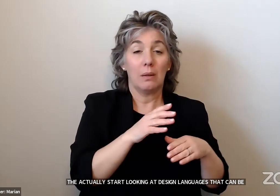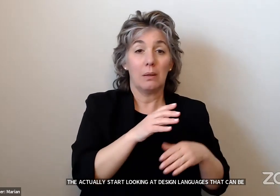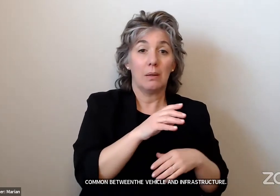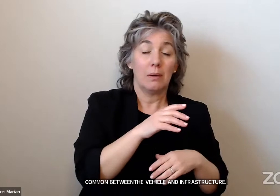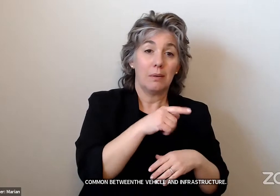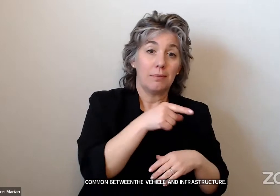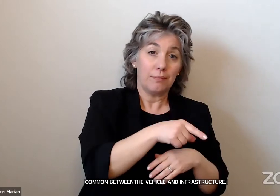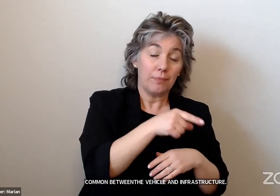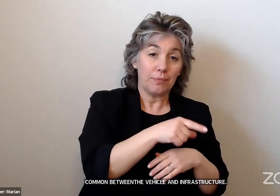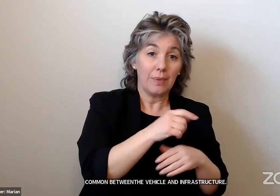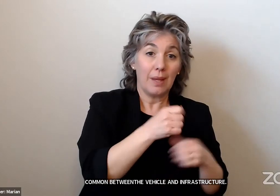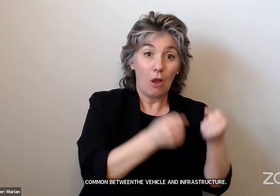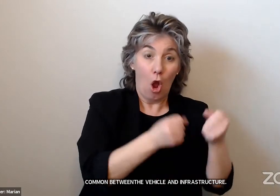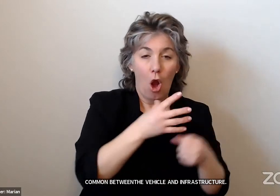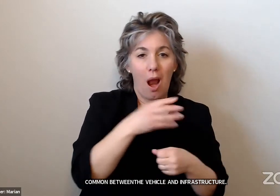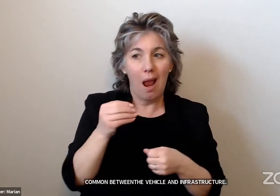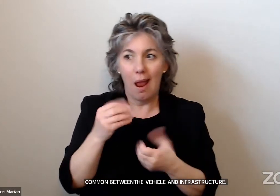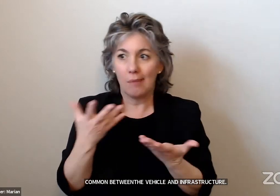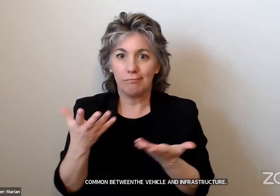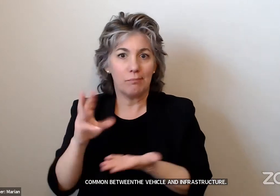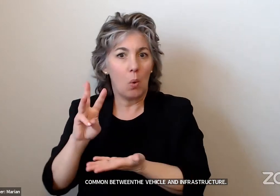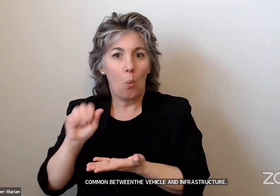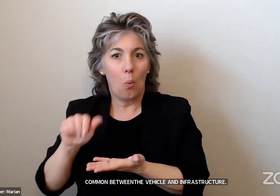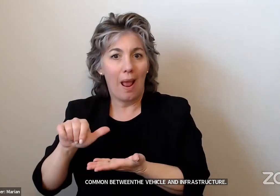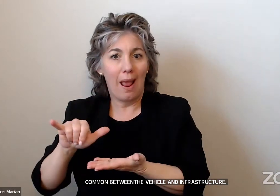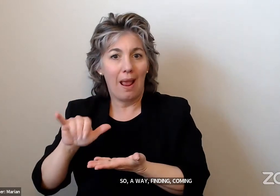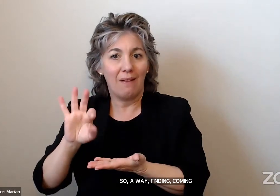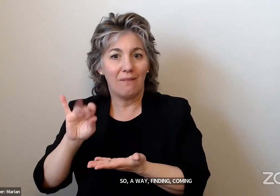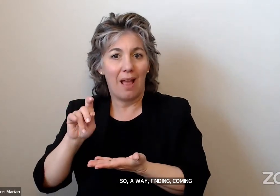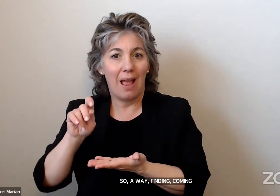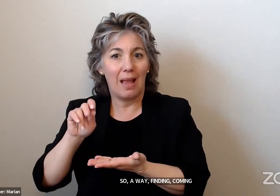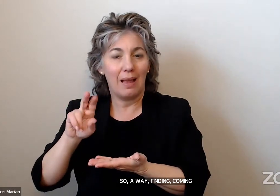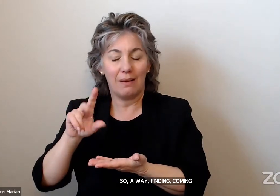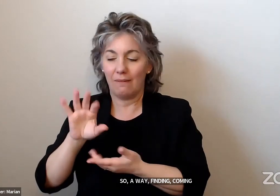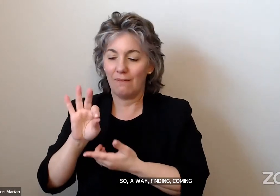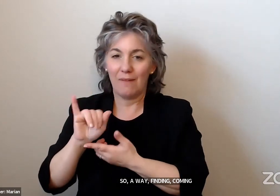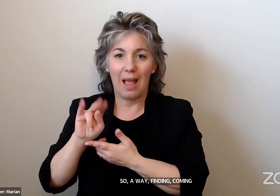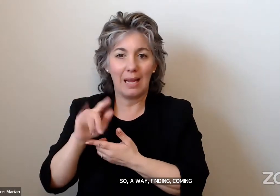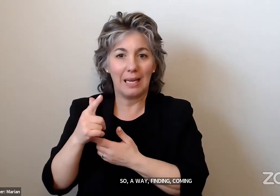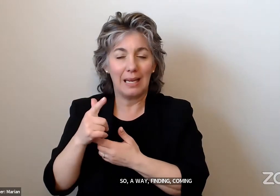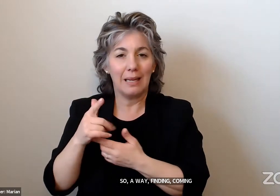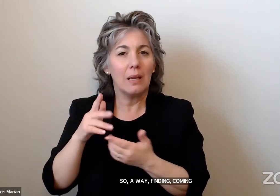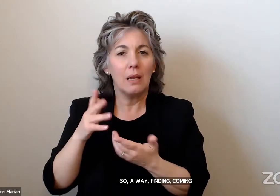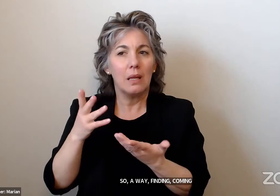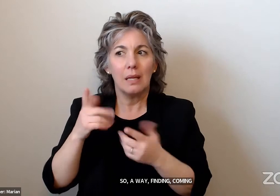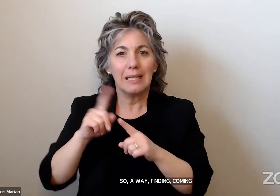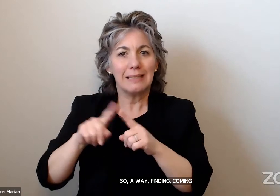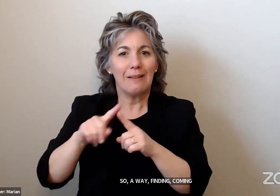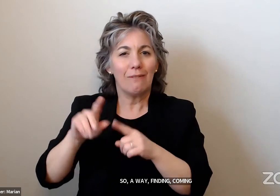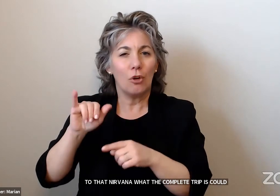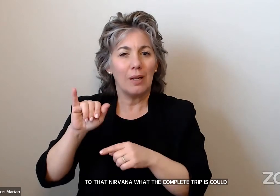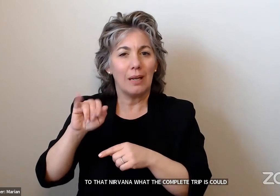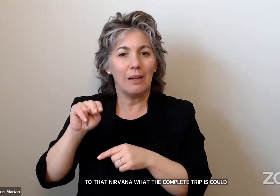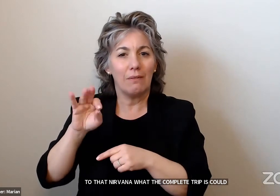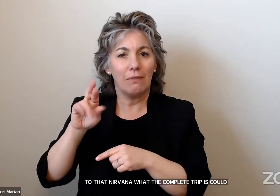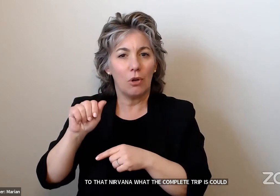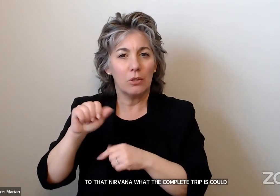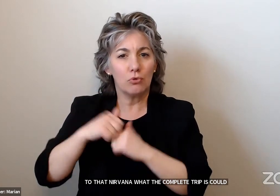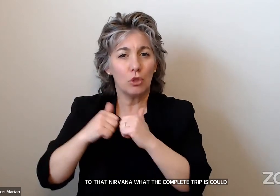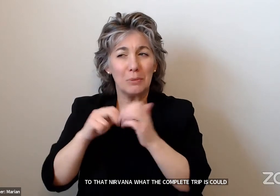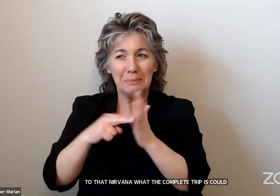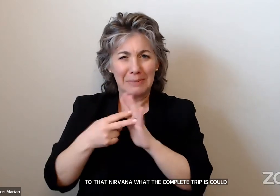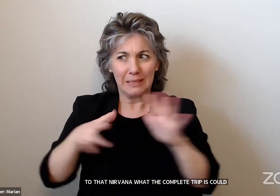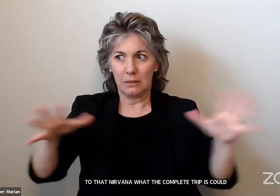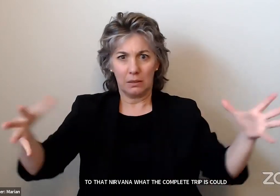wayfinding and coming to that nirvana of what the complete trip is could be enabled for various